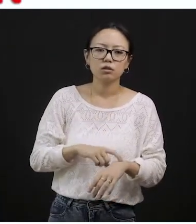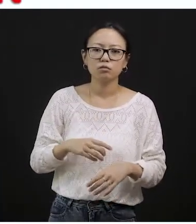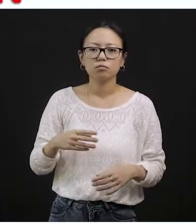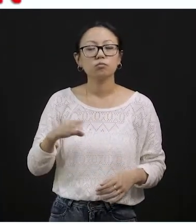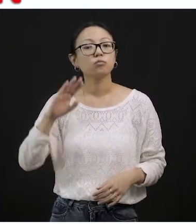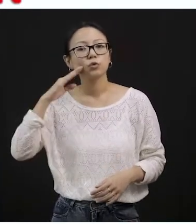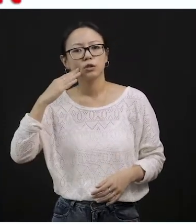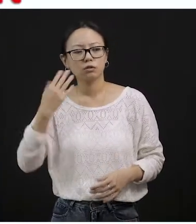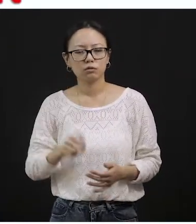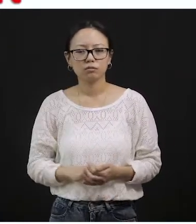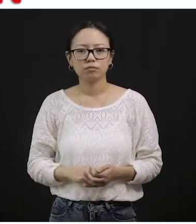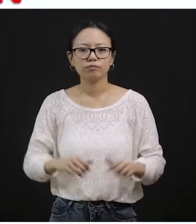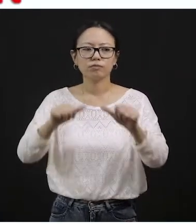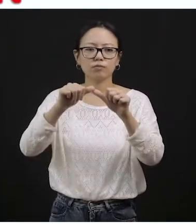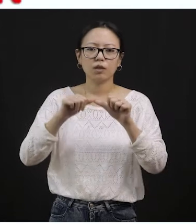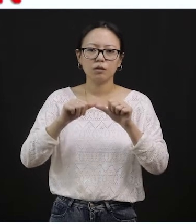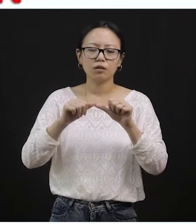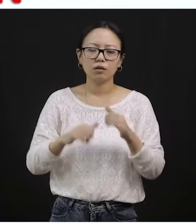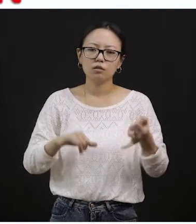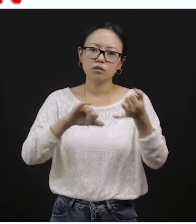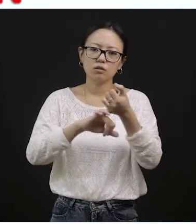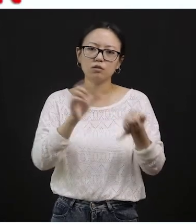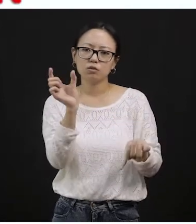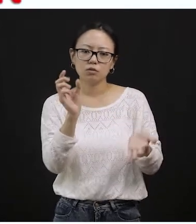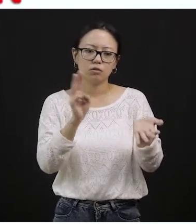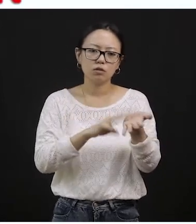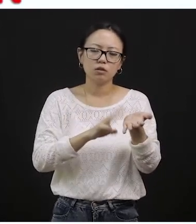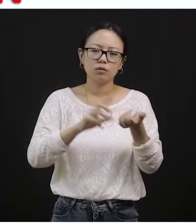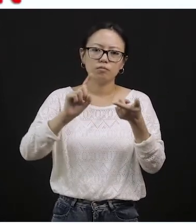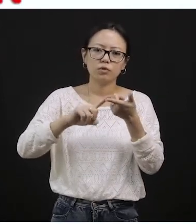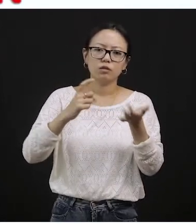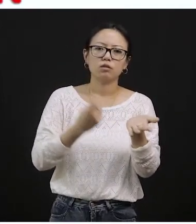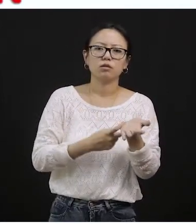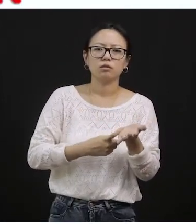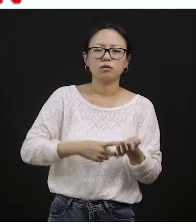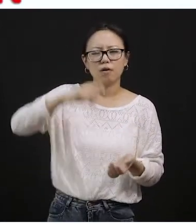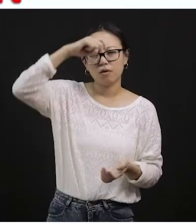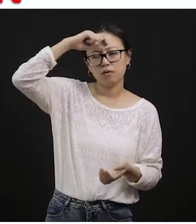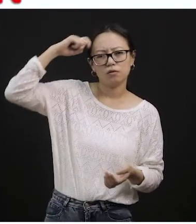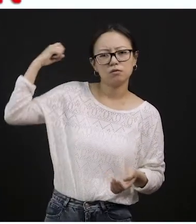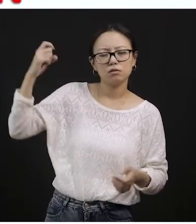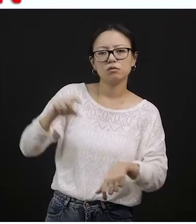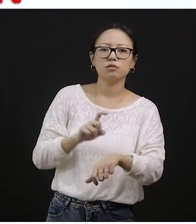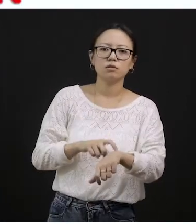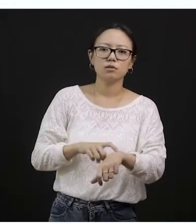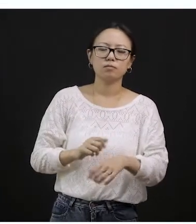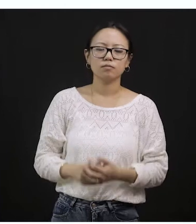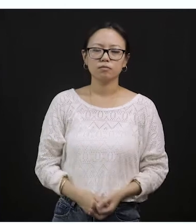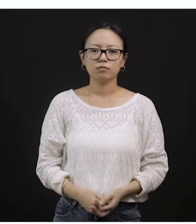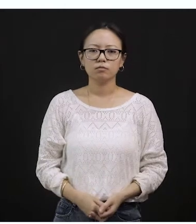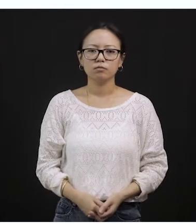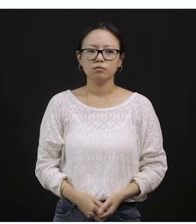is summer, S-U-M-M-E-R. So summer is the hottest season of the year. All right?